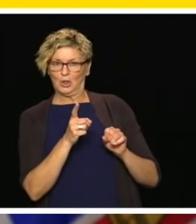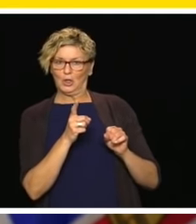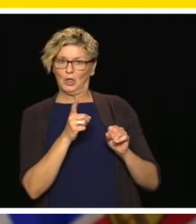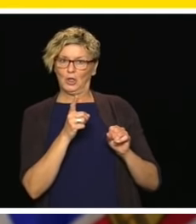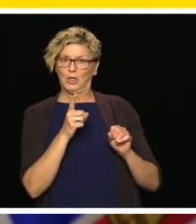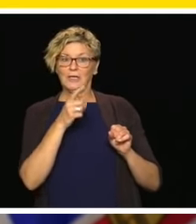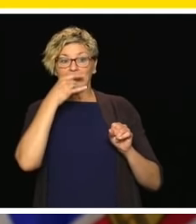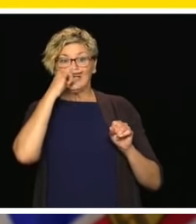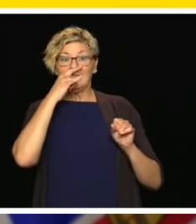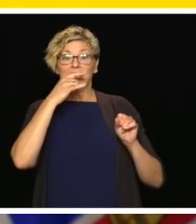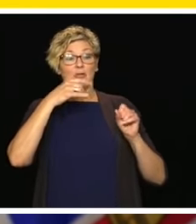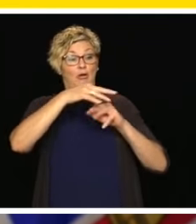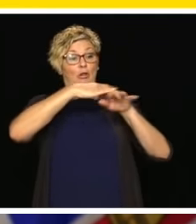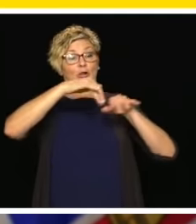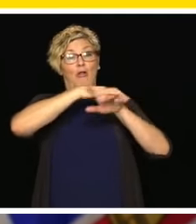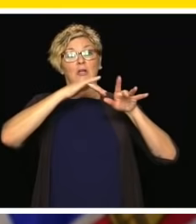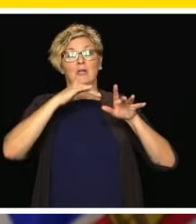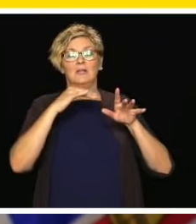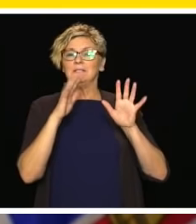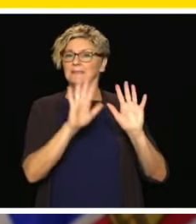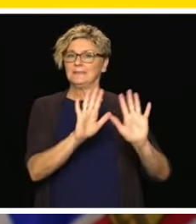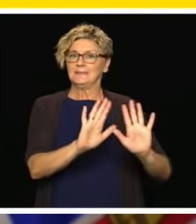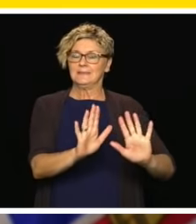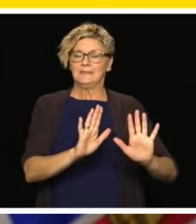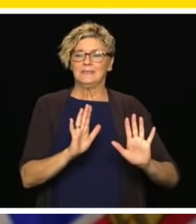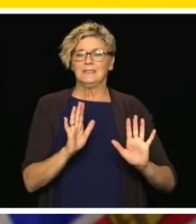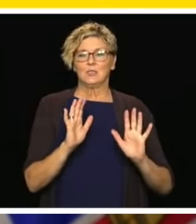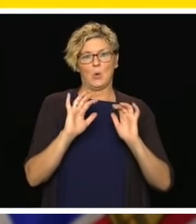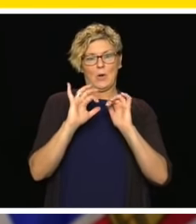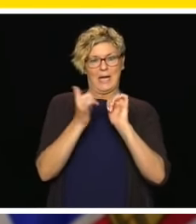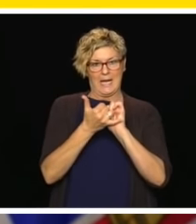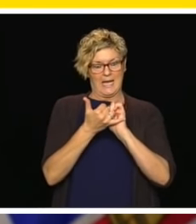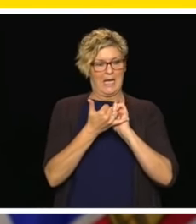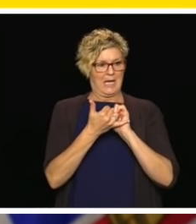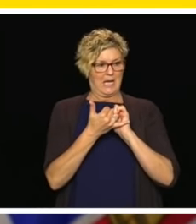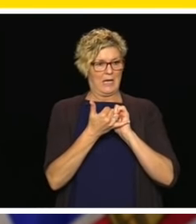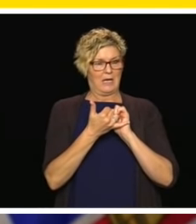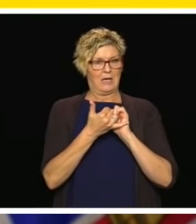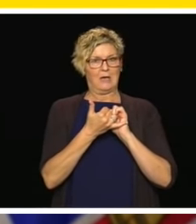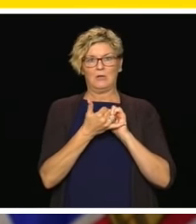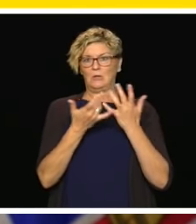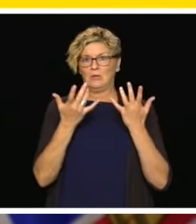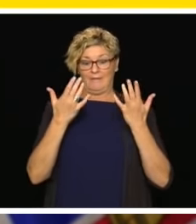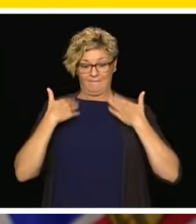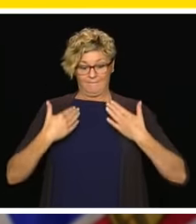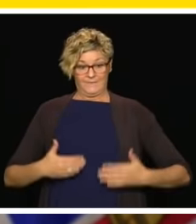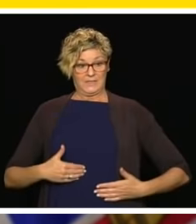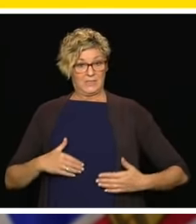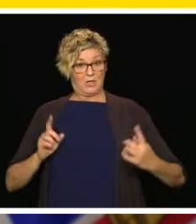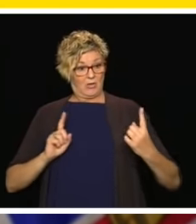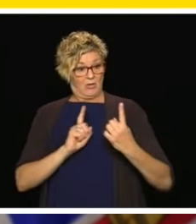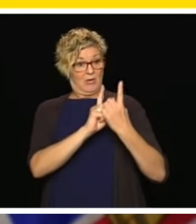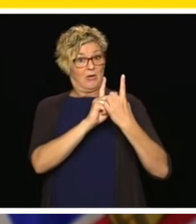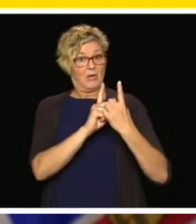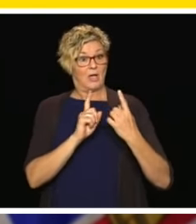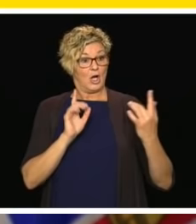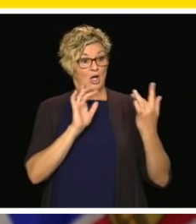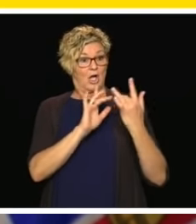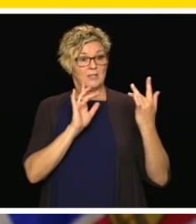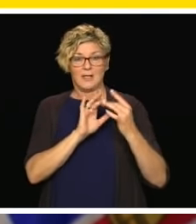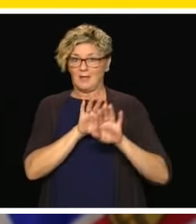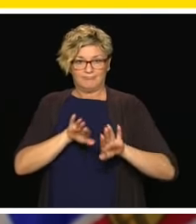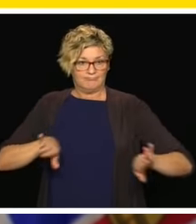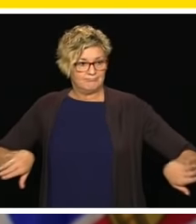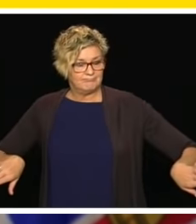opportunities to transmit the virus between each other. So, physical contact, and maintaining physical distances and cleaning protocols are all incredibly